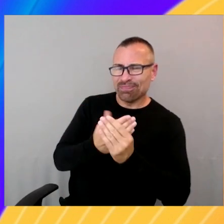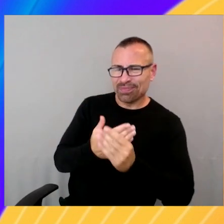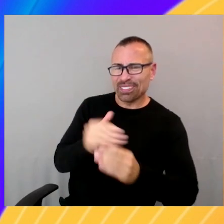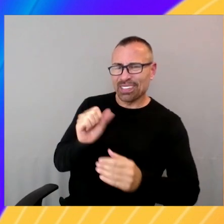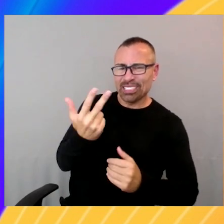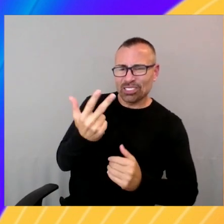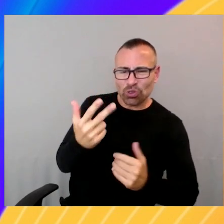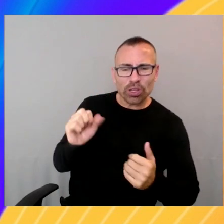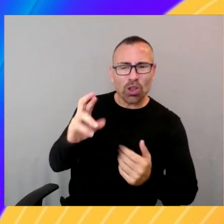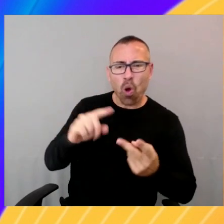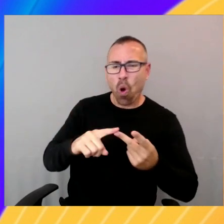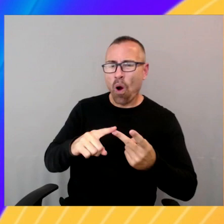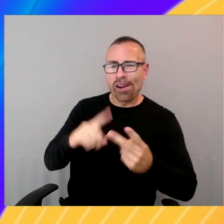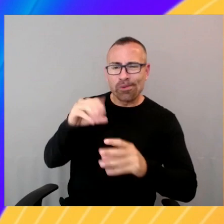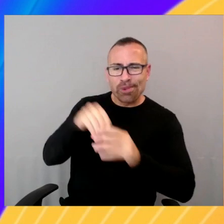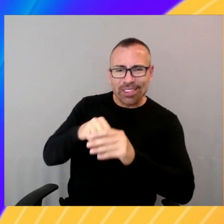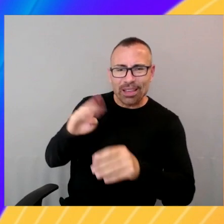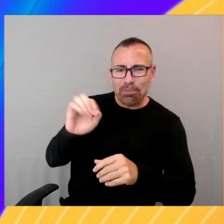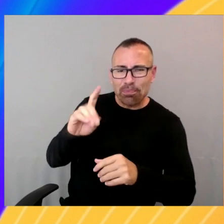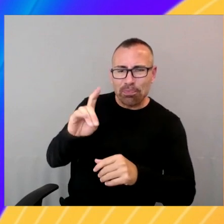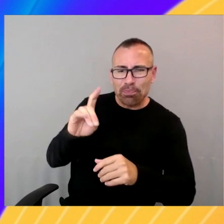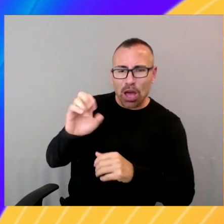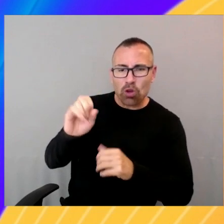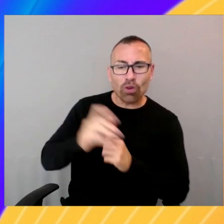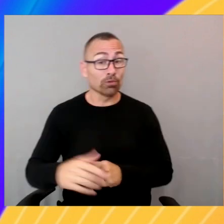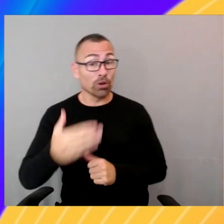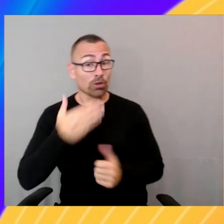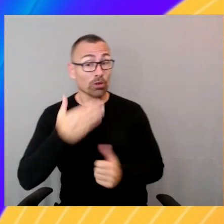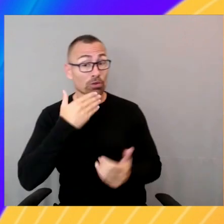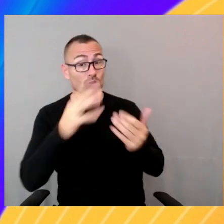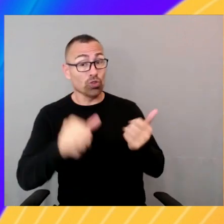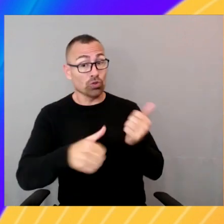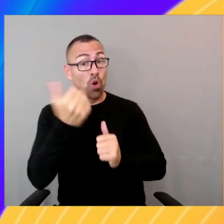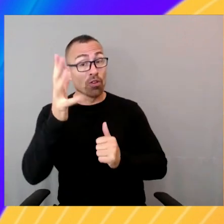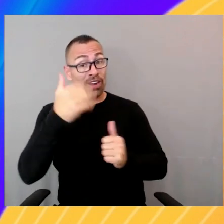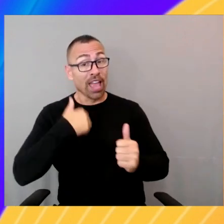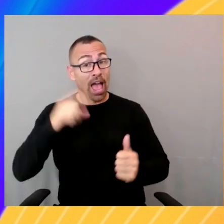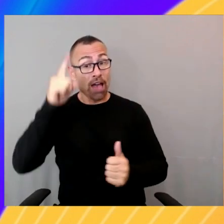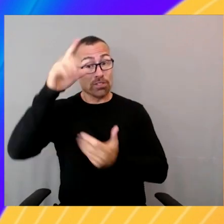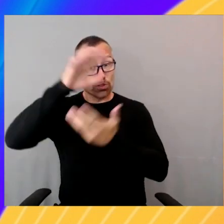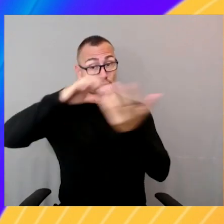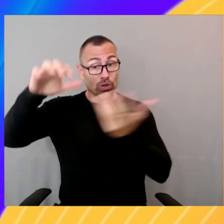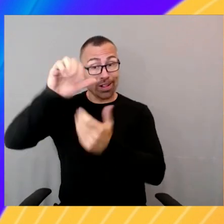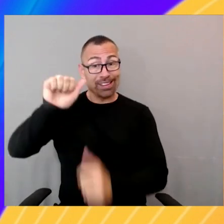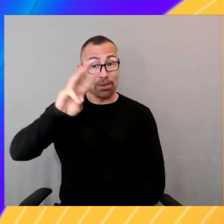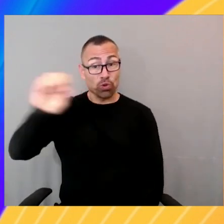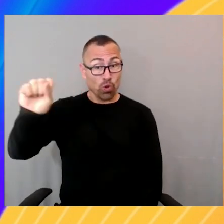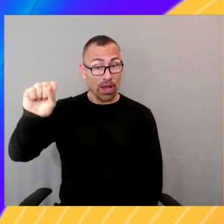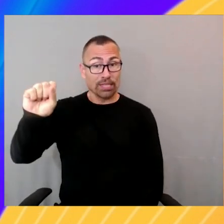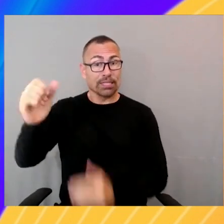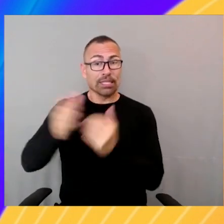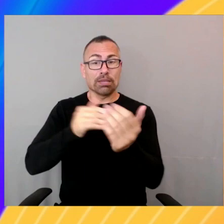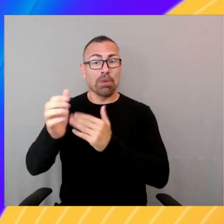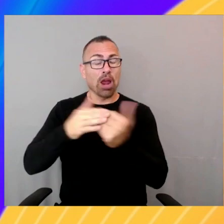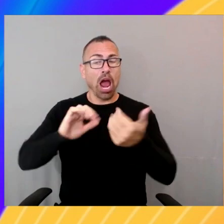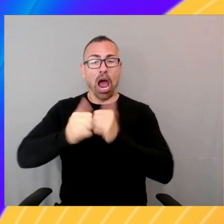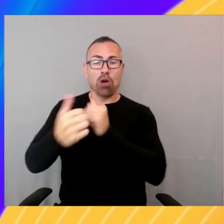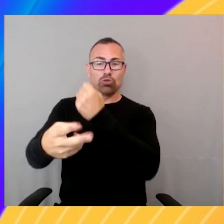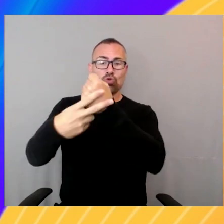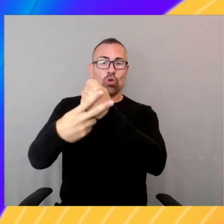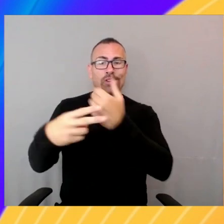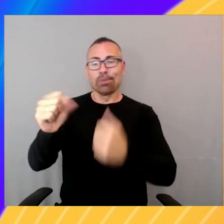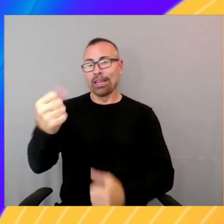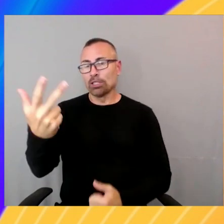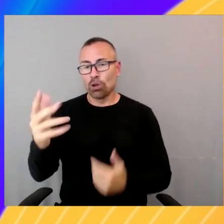AWS in some form or fashion, right? So whether it's storage, databases, and so on. But to answer your question, they can literally put it into an S3